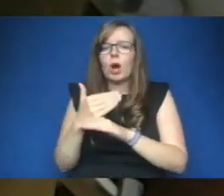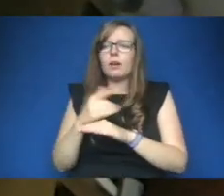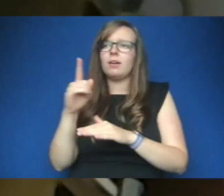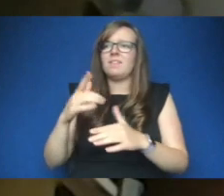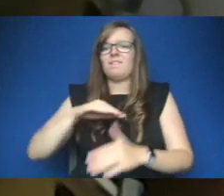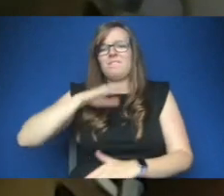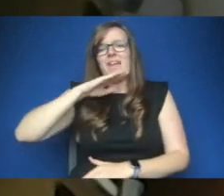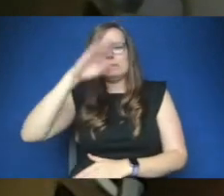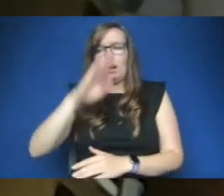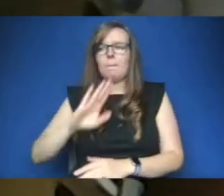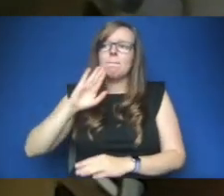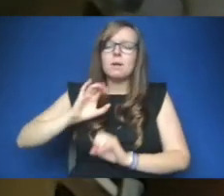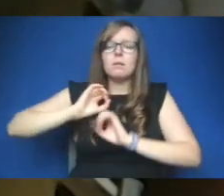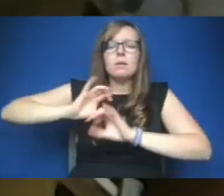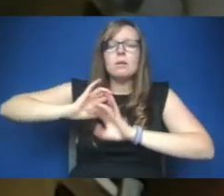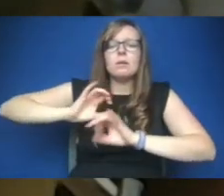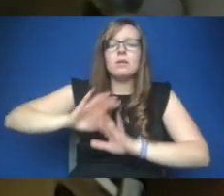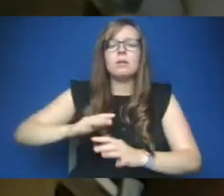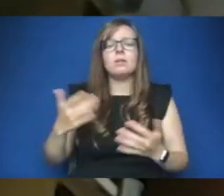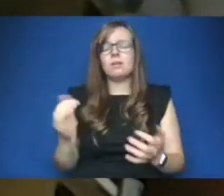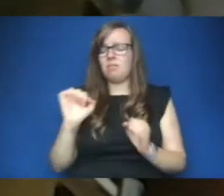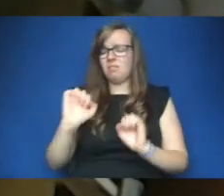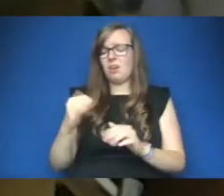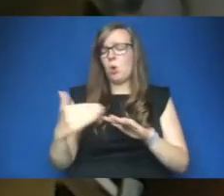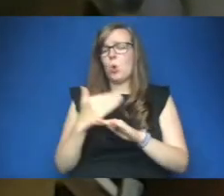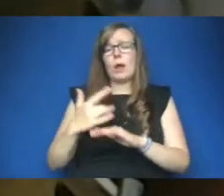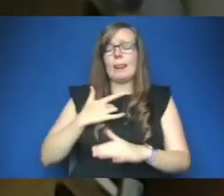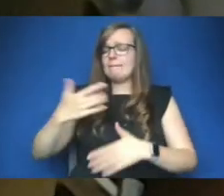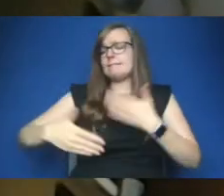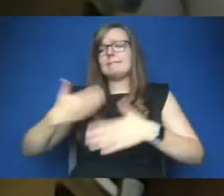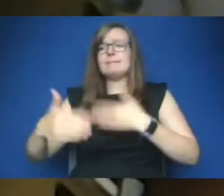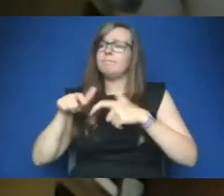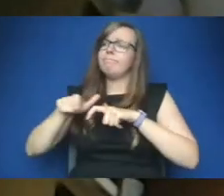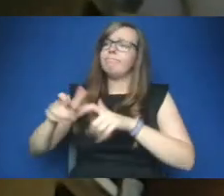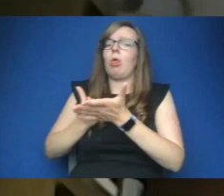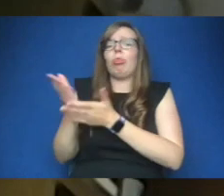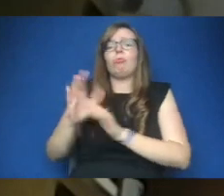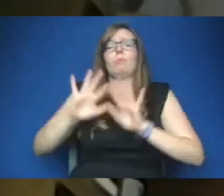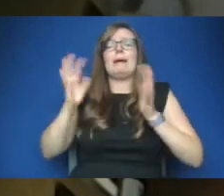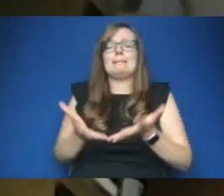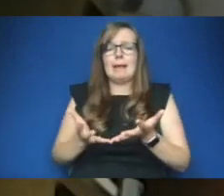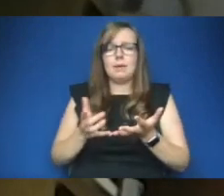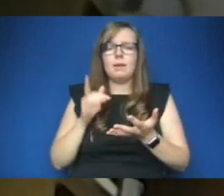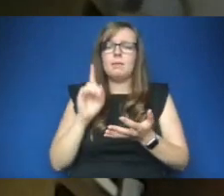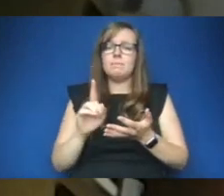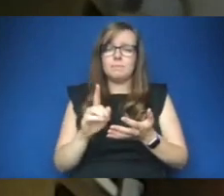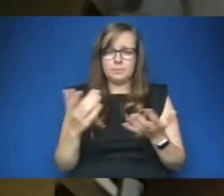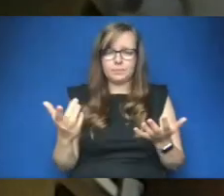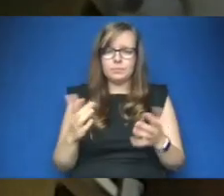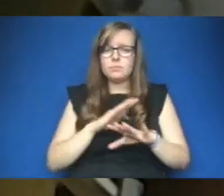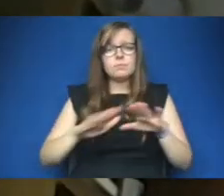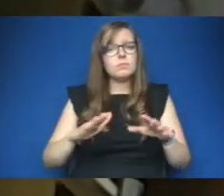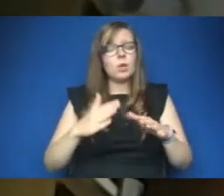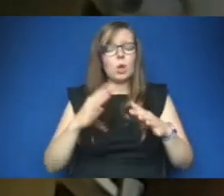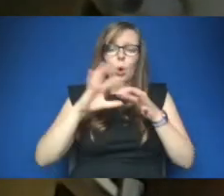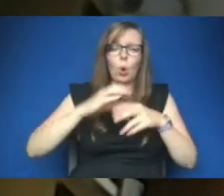for all these workers their working lives continued amidst the pandemic and their fears they said they became not home carers shop workers or nurses but they